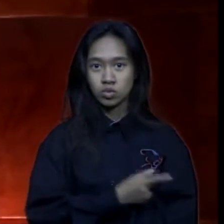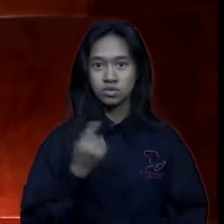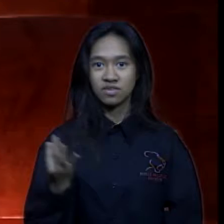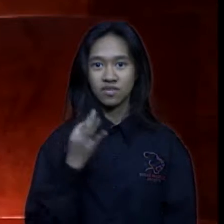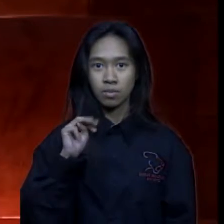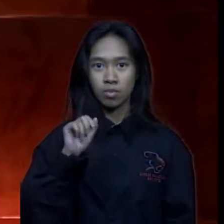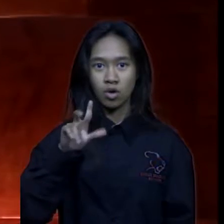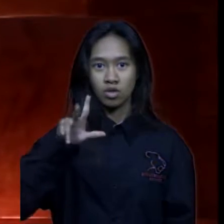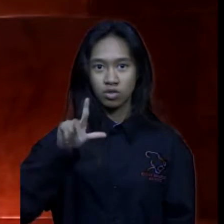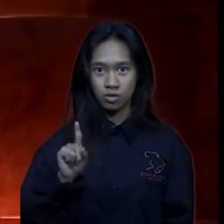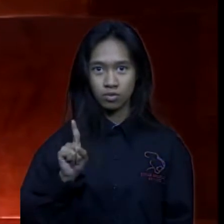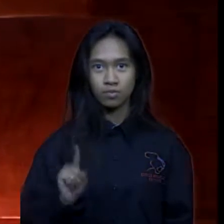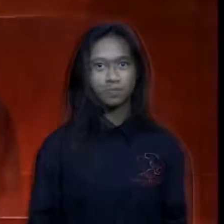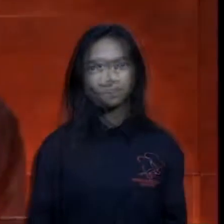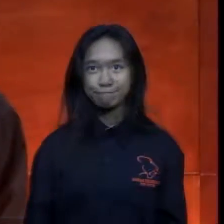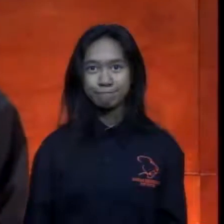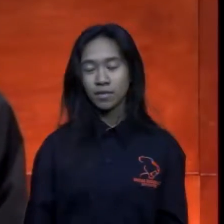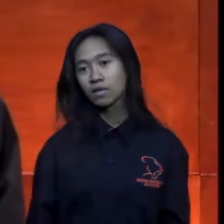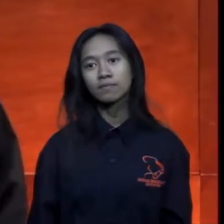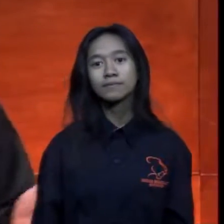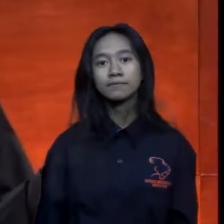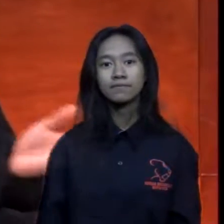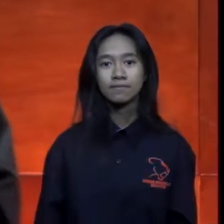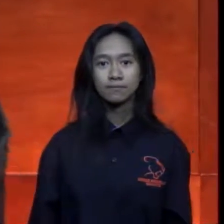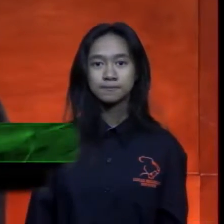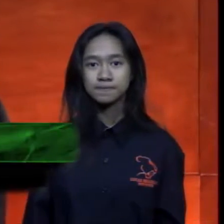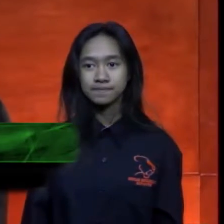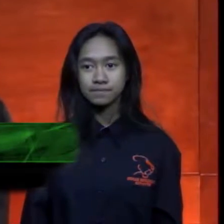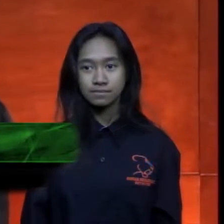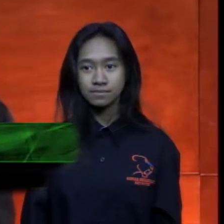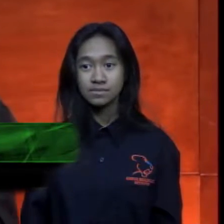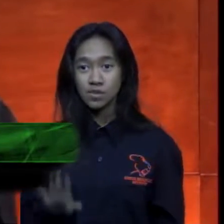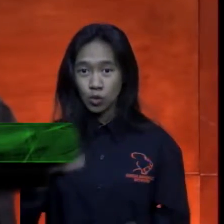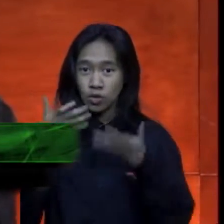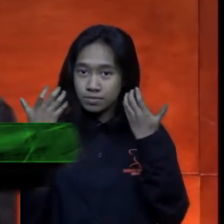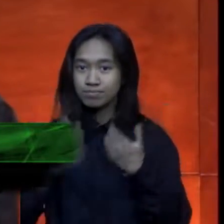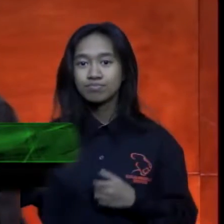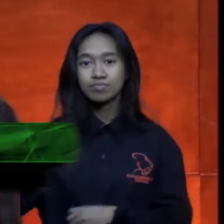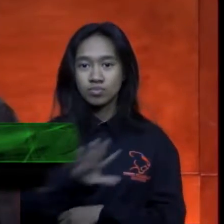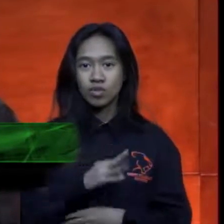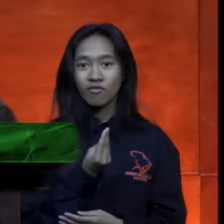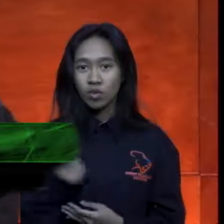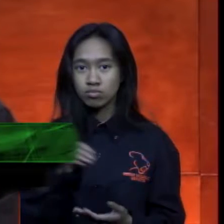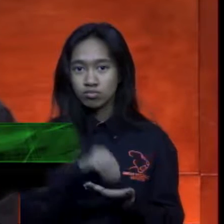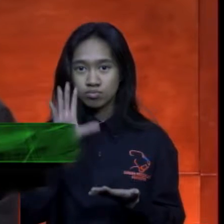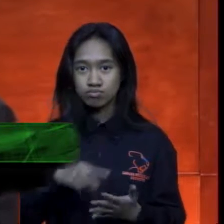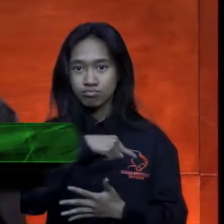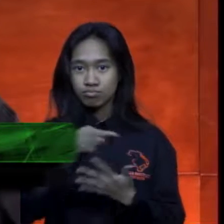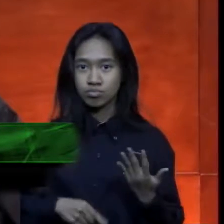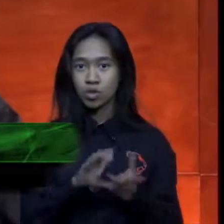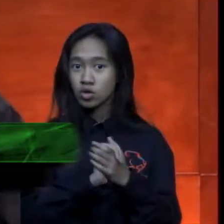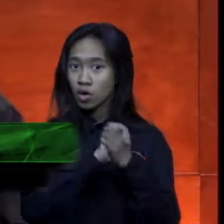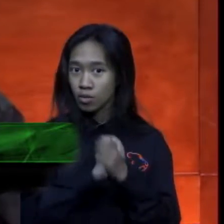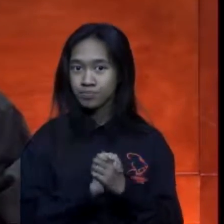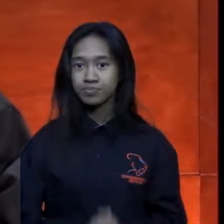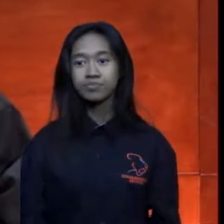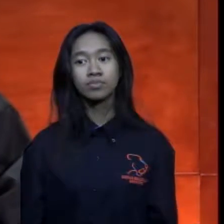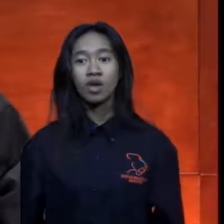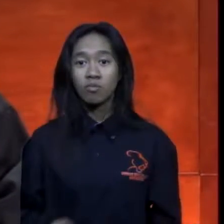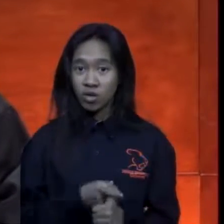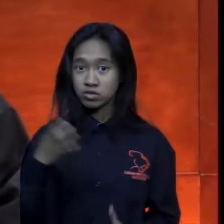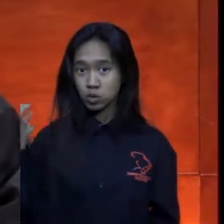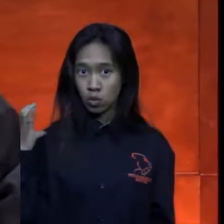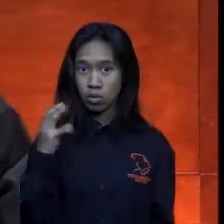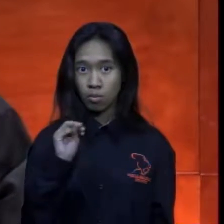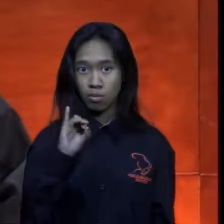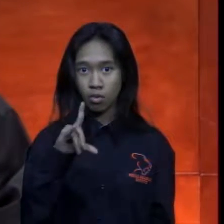all righty Cougars we have a few students who deserve a shout out our first shout out comes